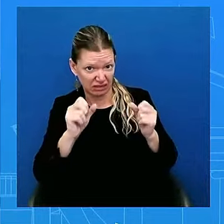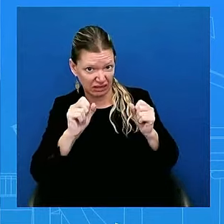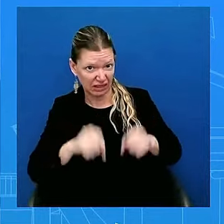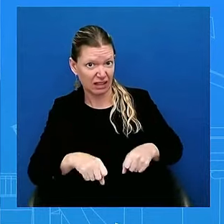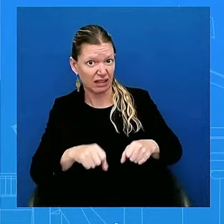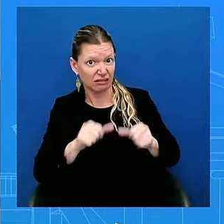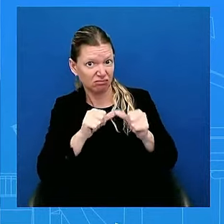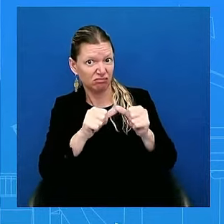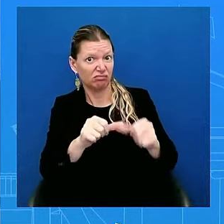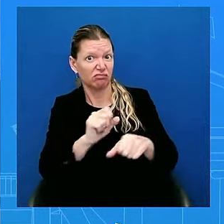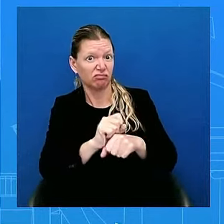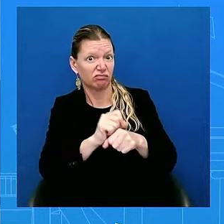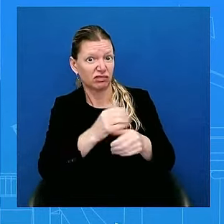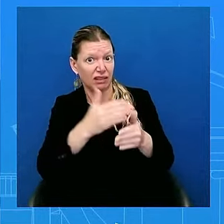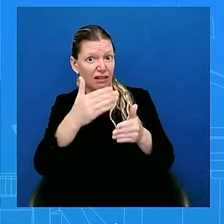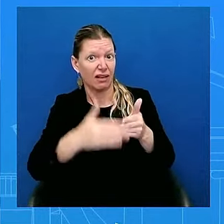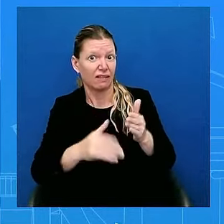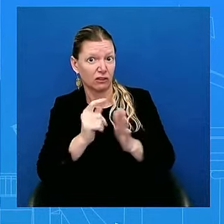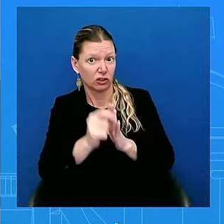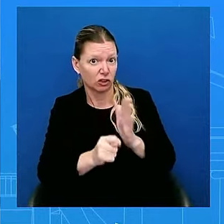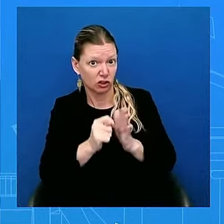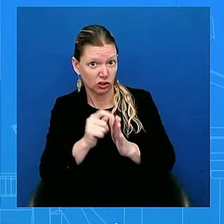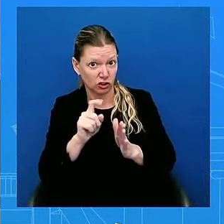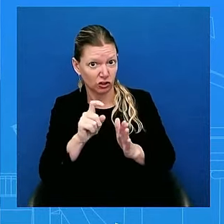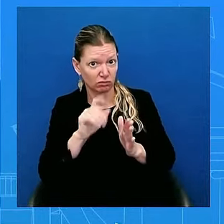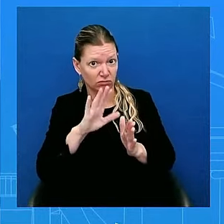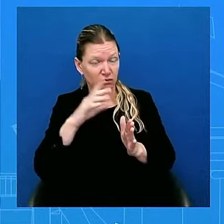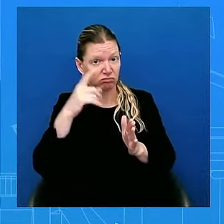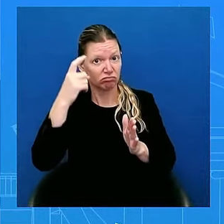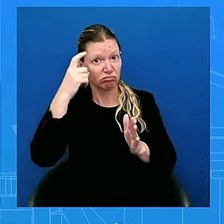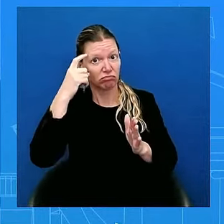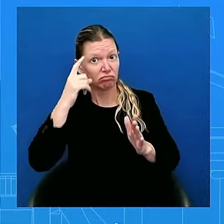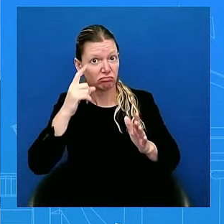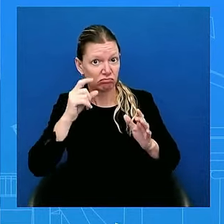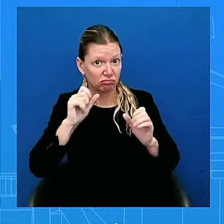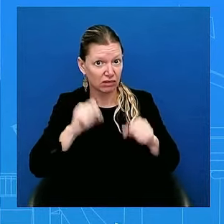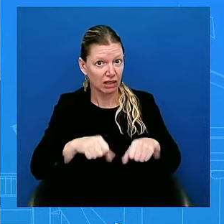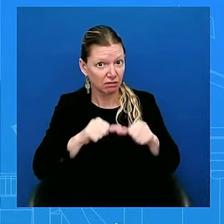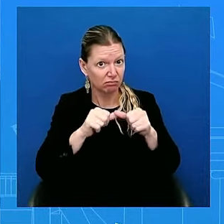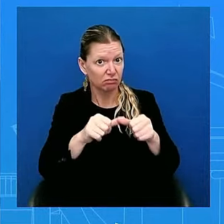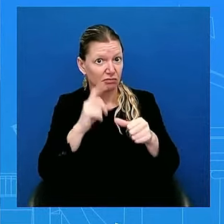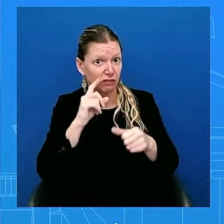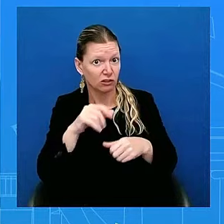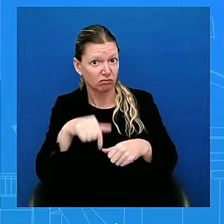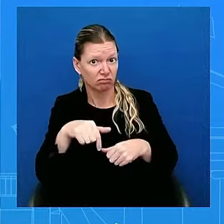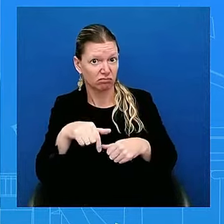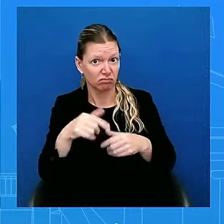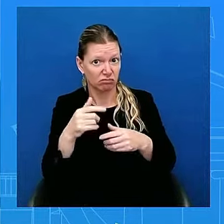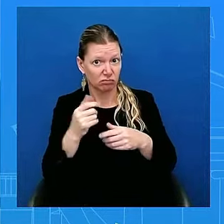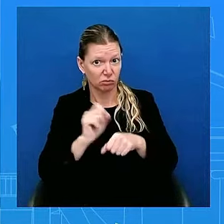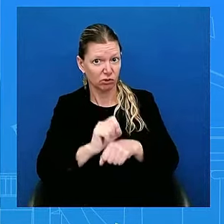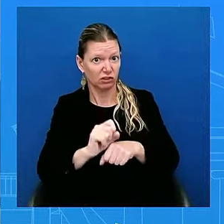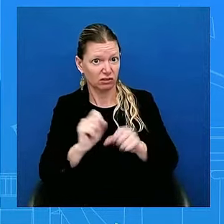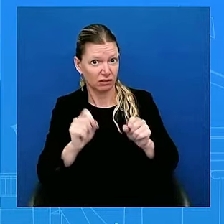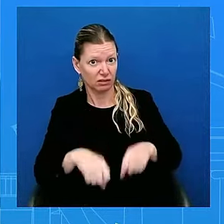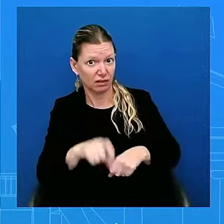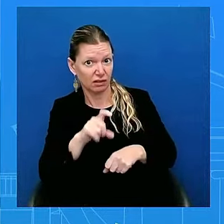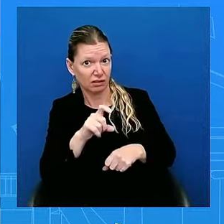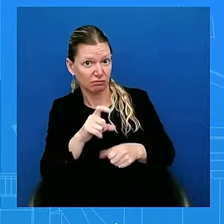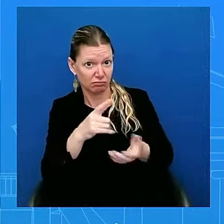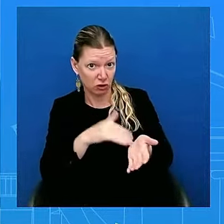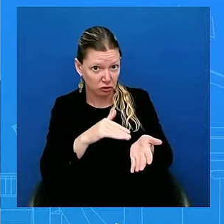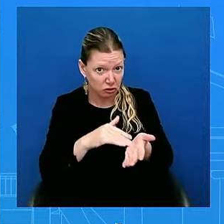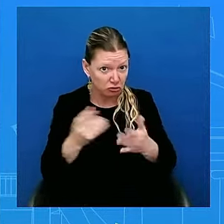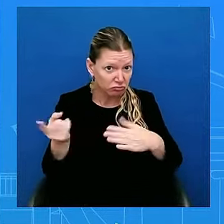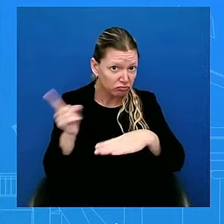Some of those questions could be settled if perhaps the doctor would come to the podium or if more medical records could be released.